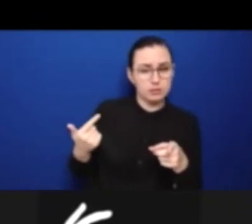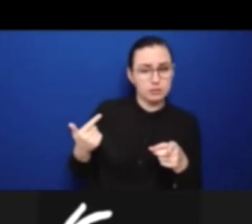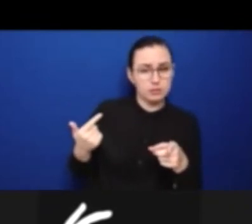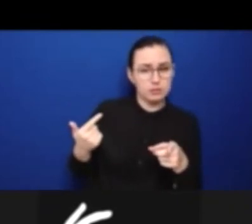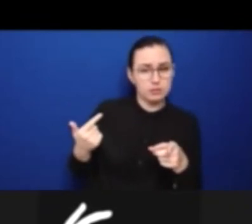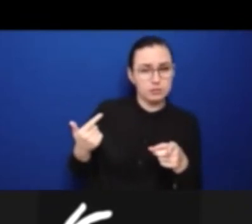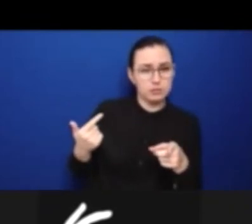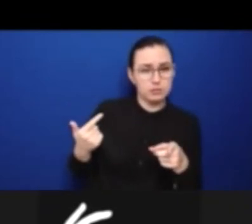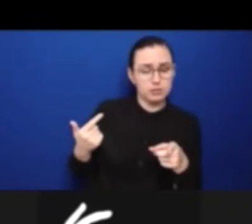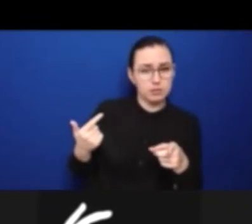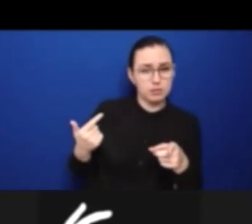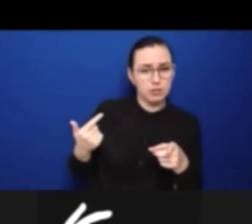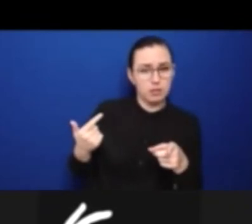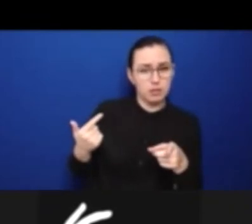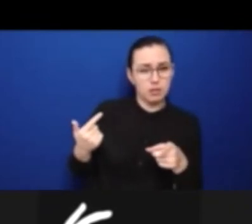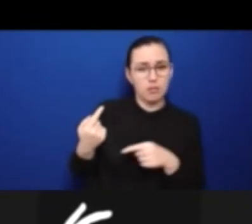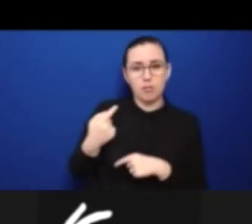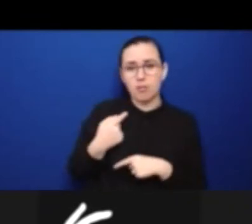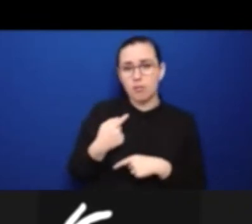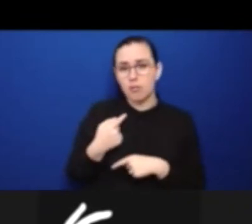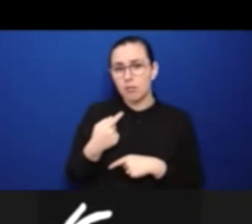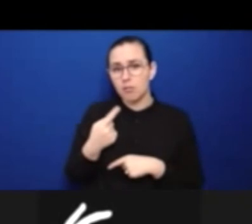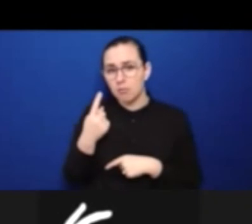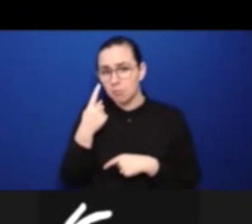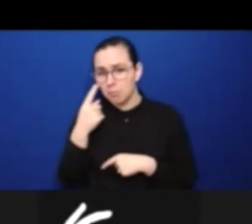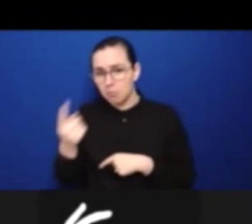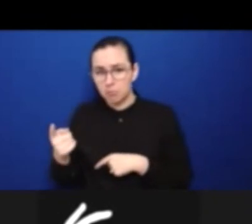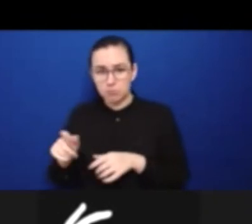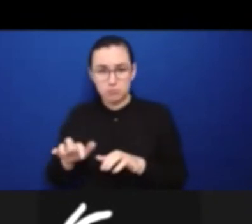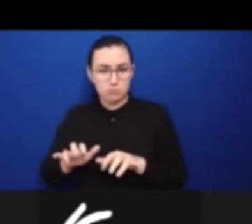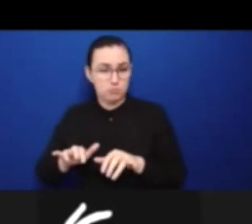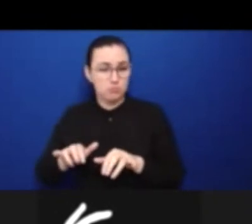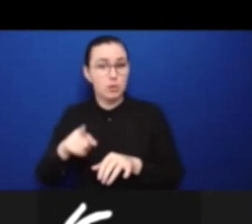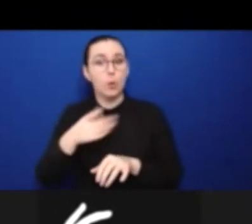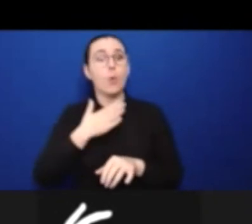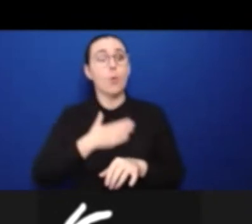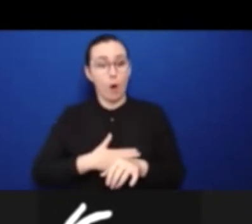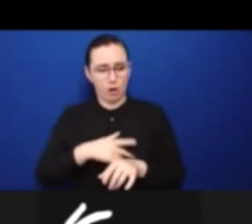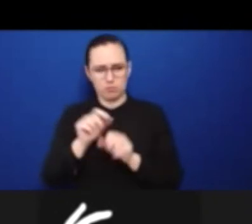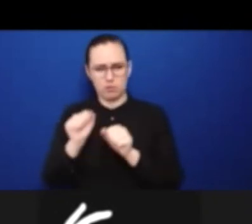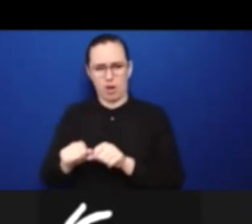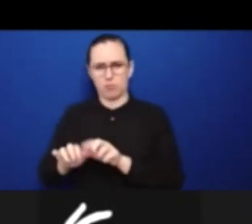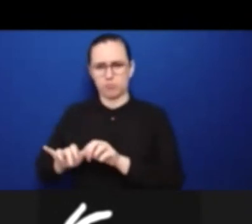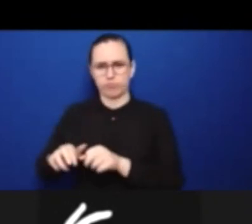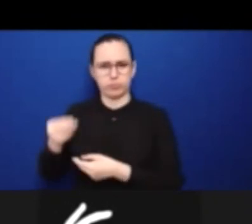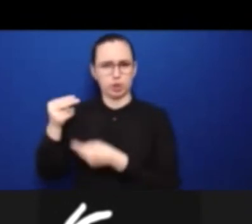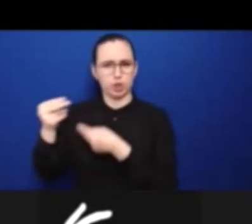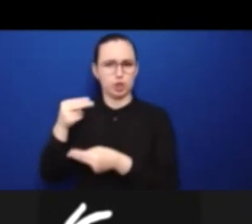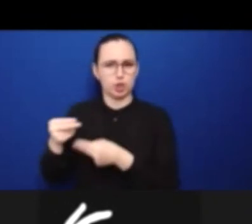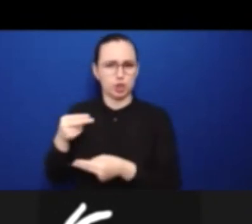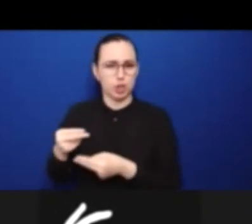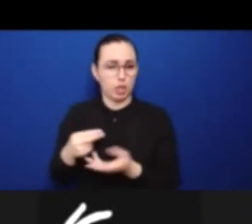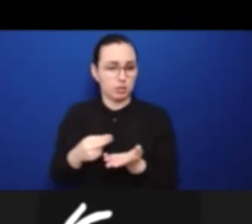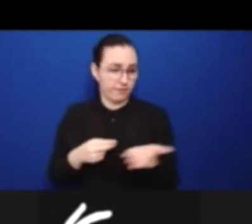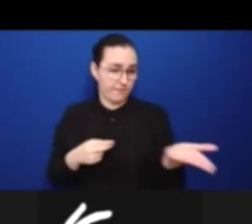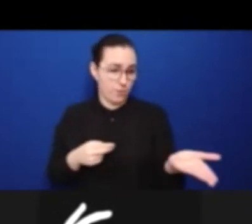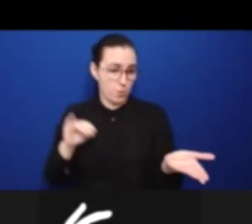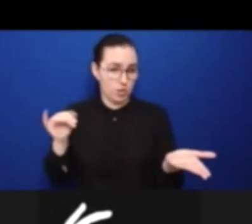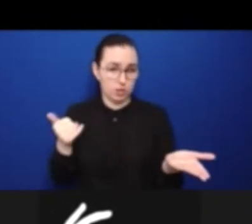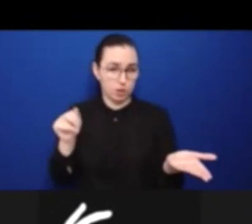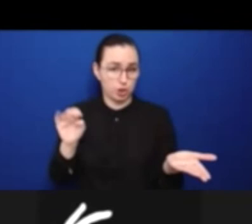put on the chat if you have any questions and or comments for Janet and